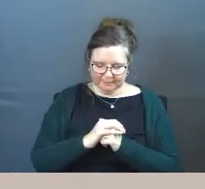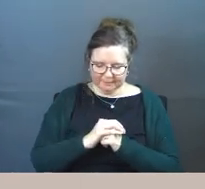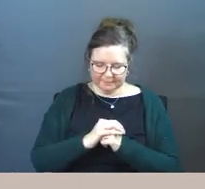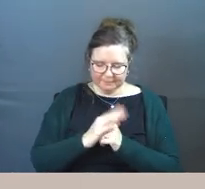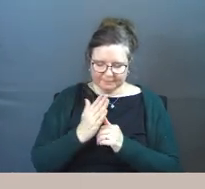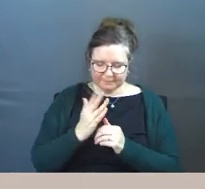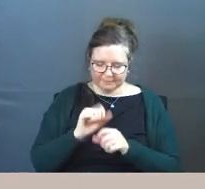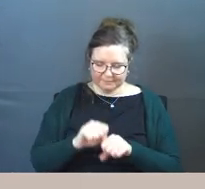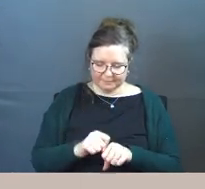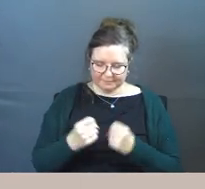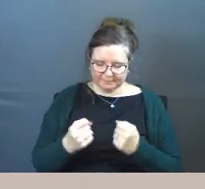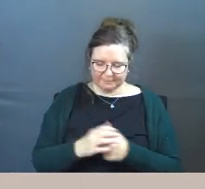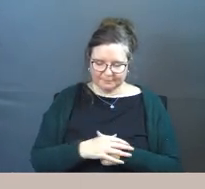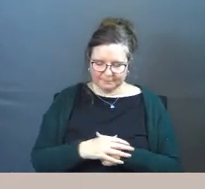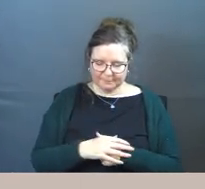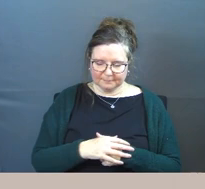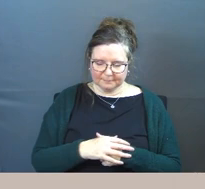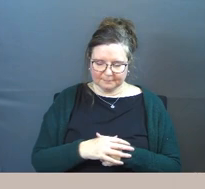what's been broken